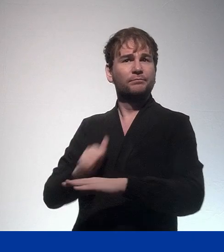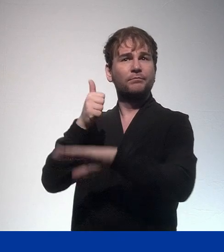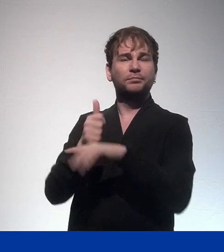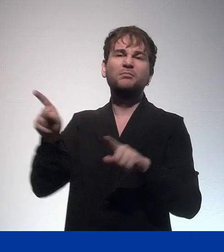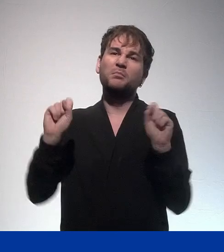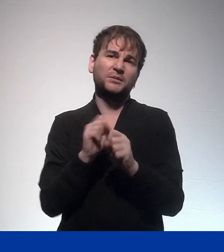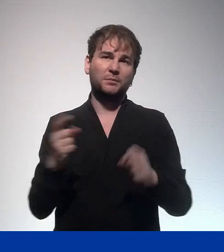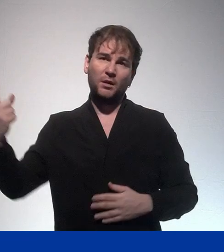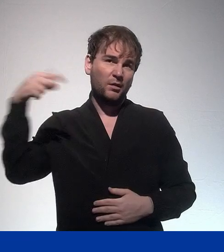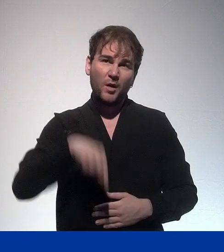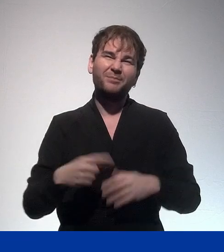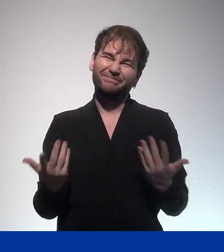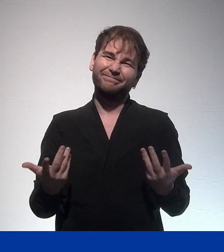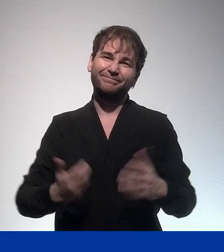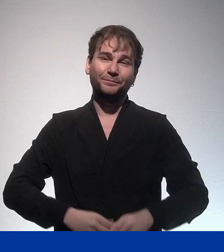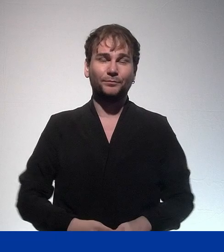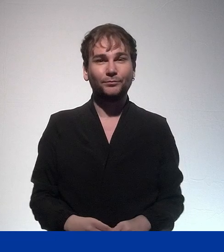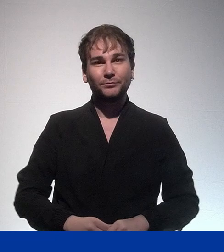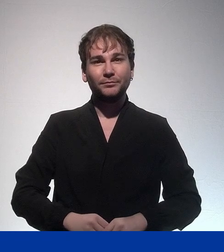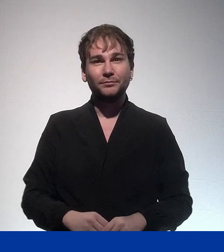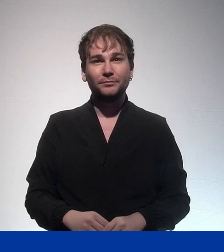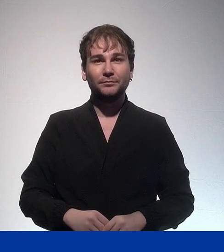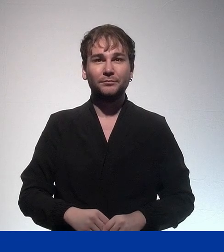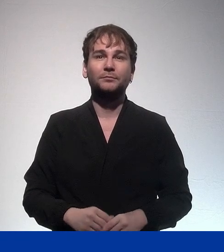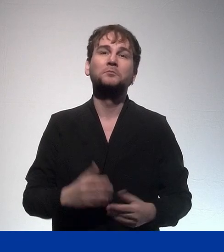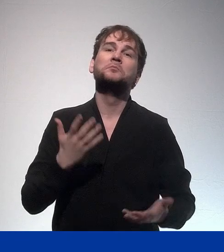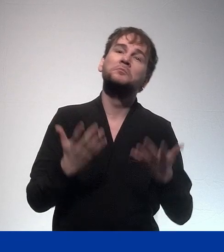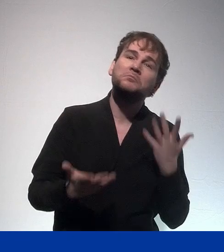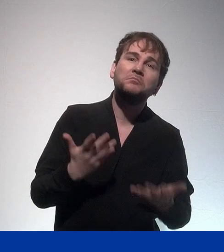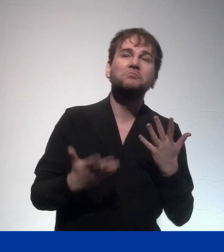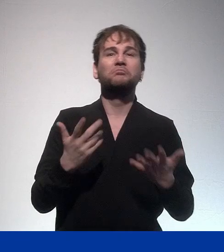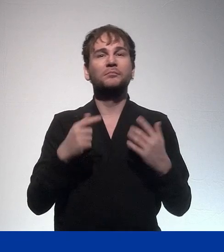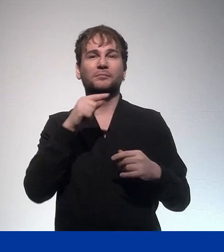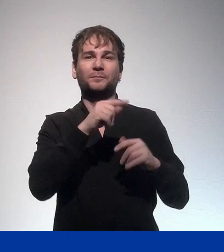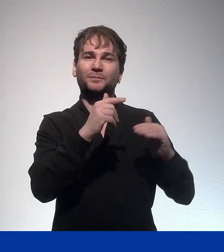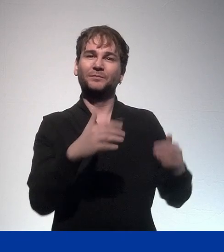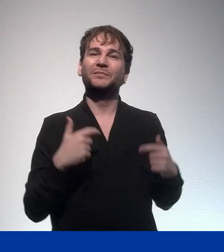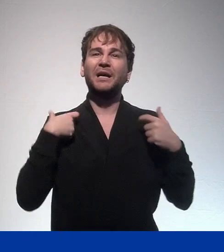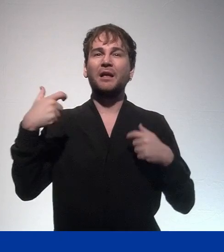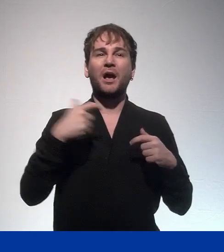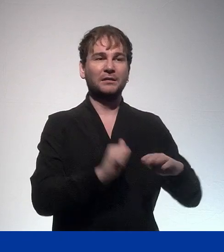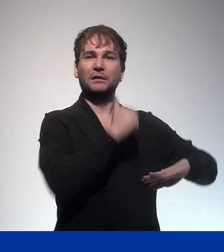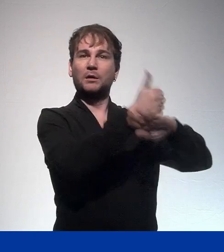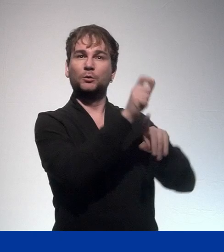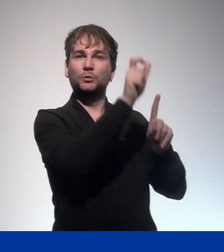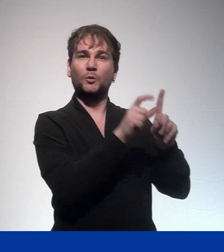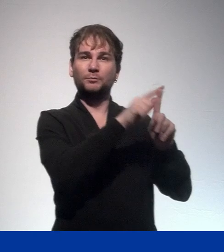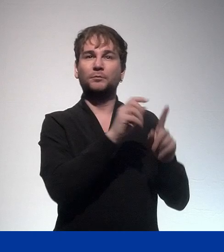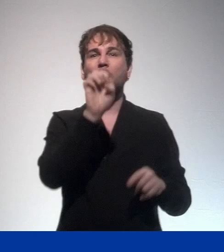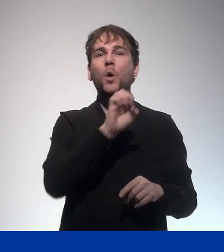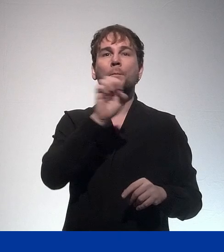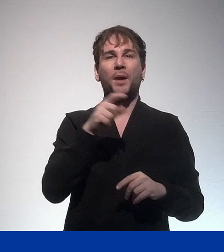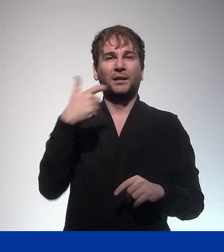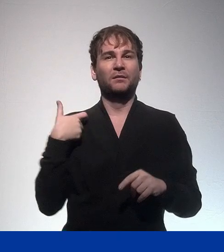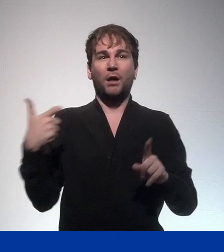unfortunately, but we will be hearing from